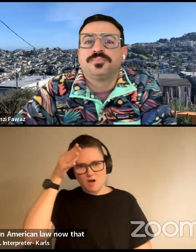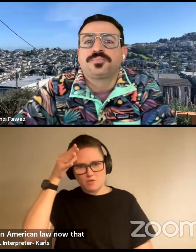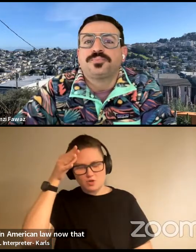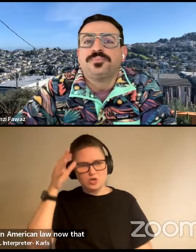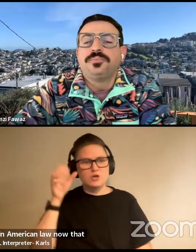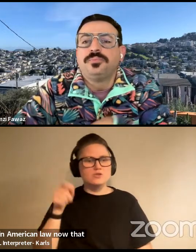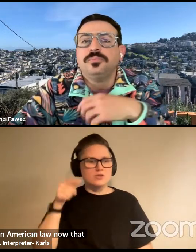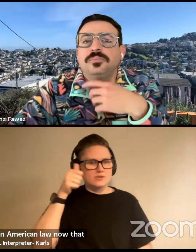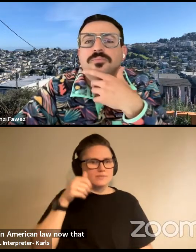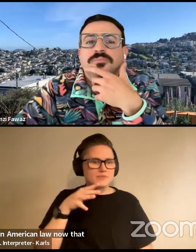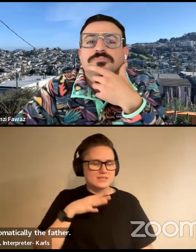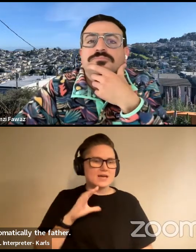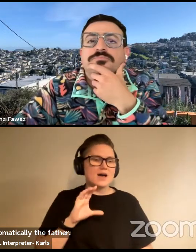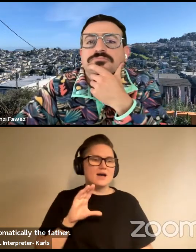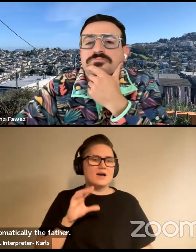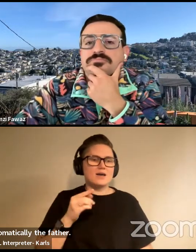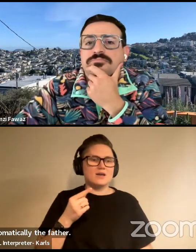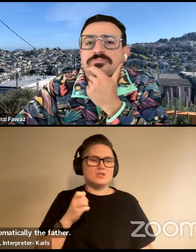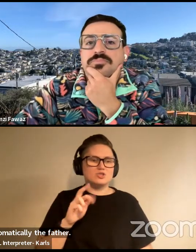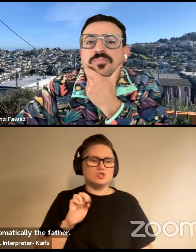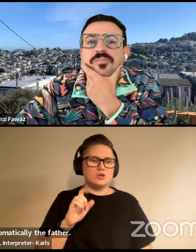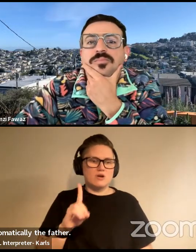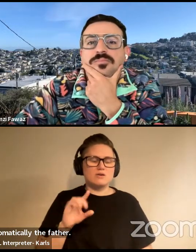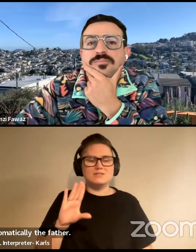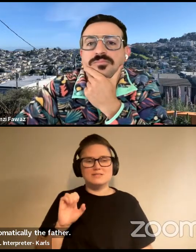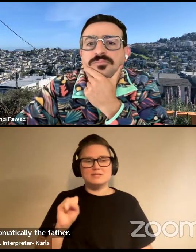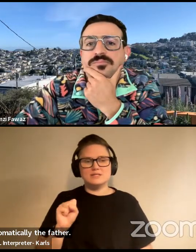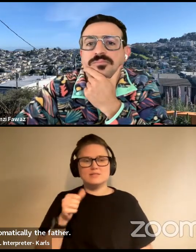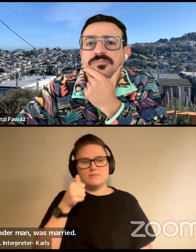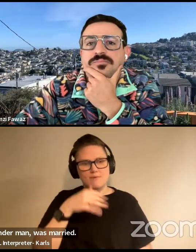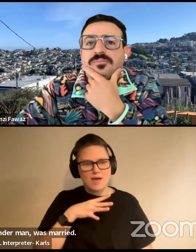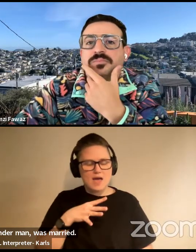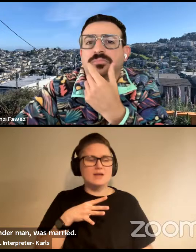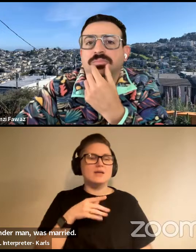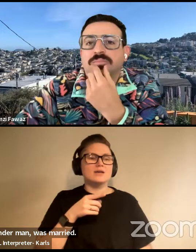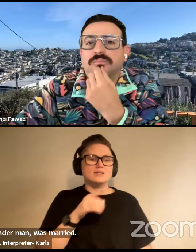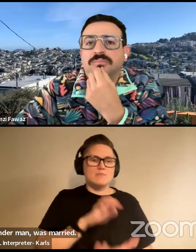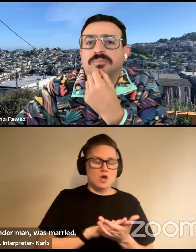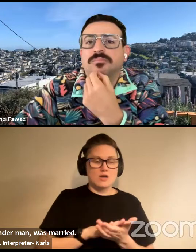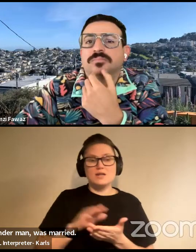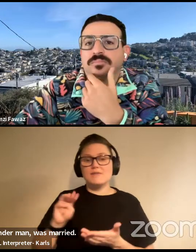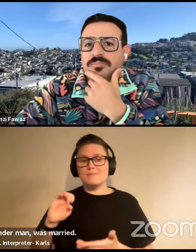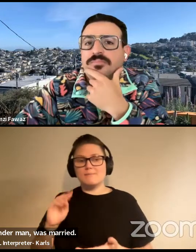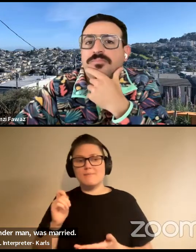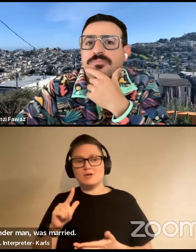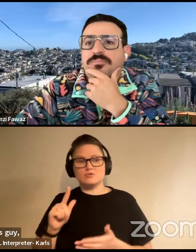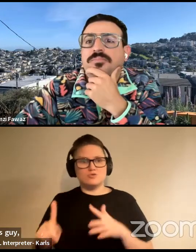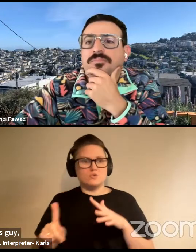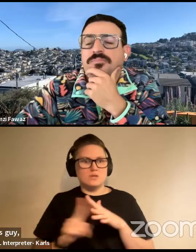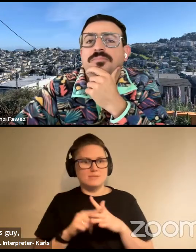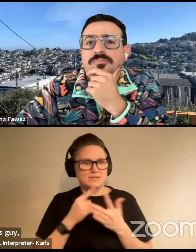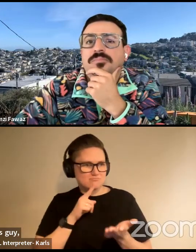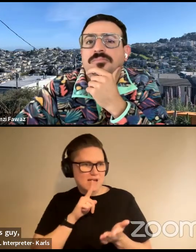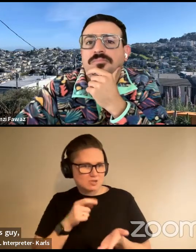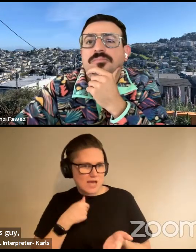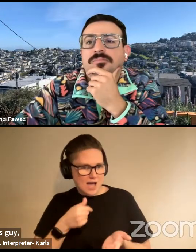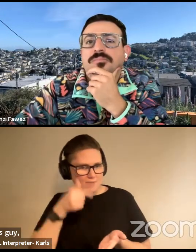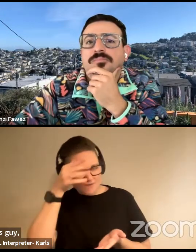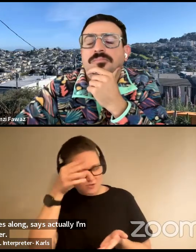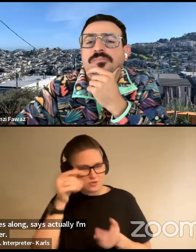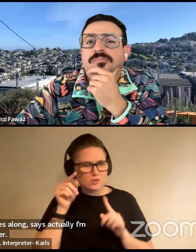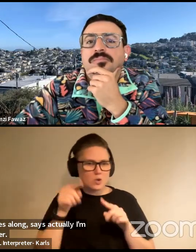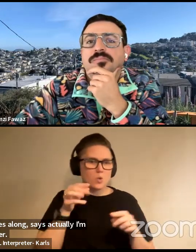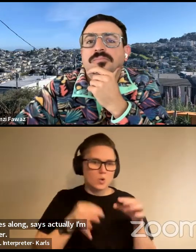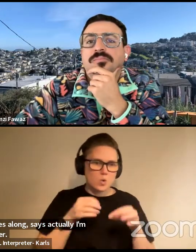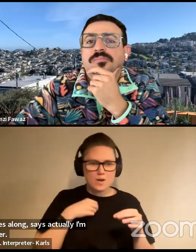this guy, Gerald, a sister-in-law man, was married. And then this guy, Michael, comes along and says, actually, I'm the father. And then it goes to the Supreme Court, and they hear